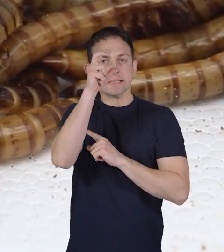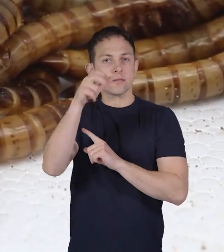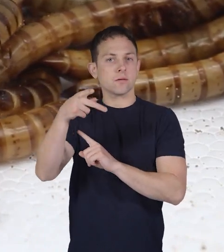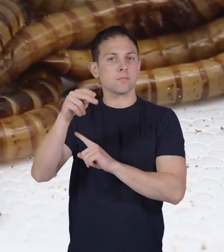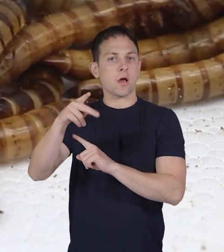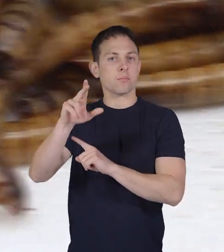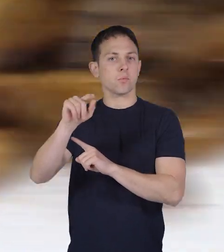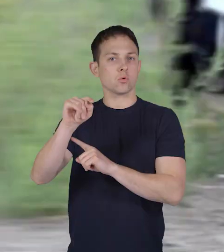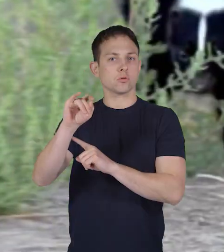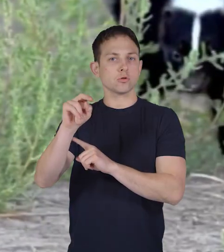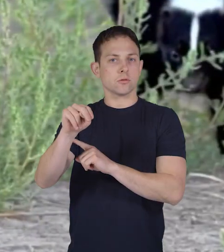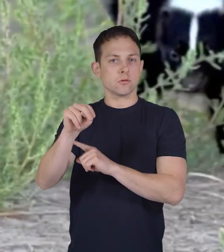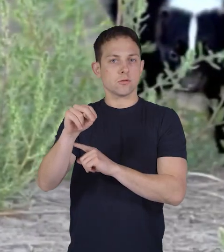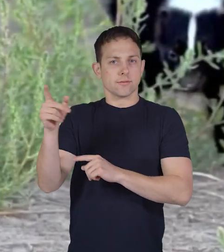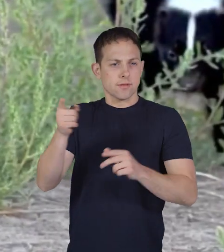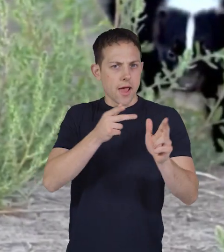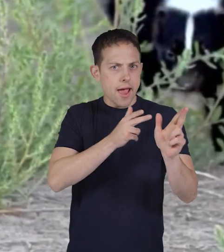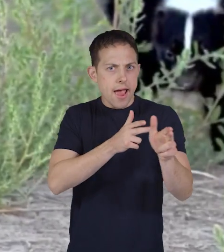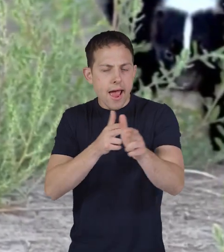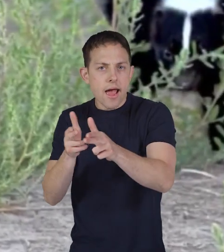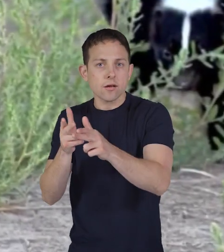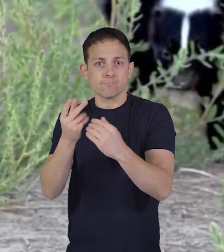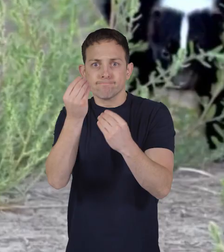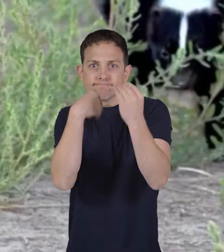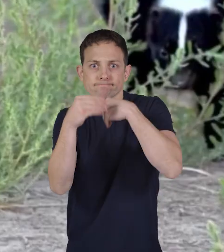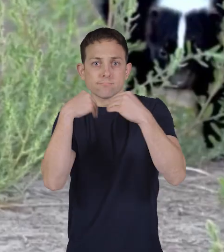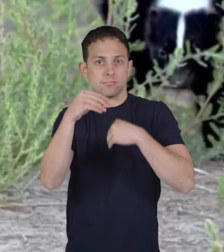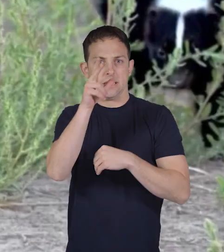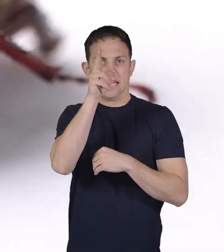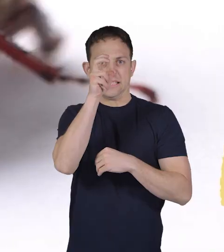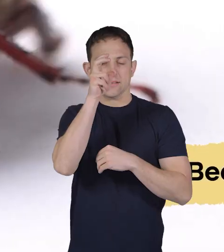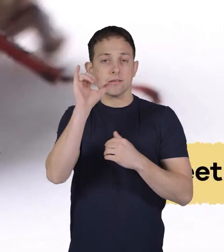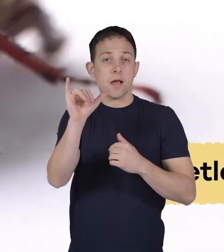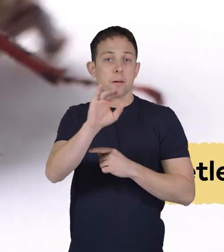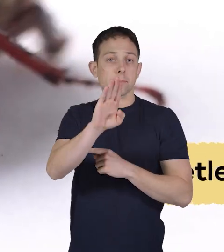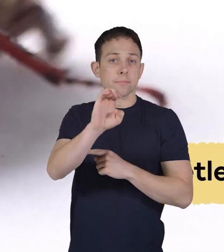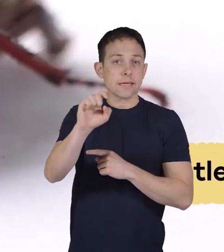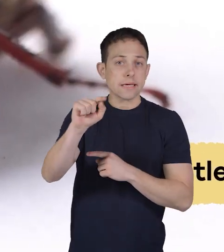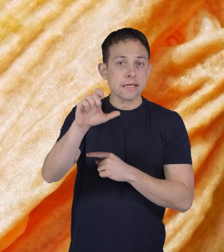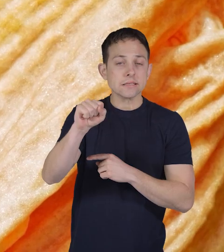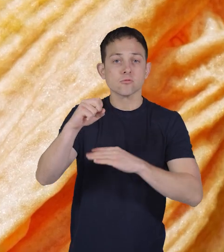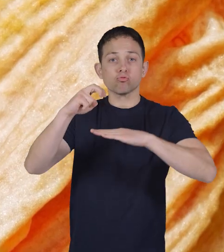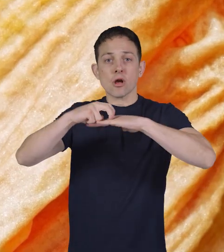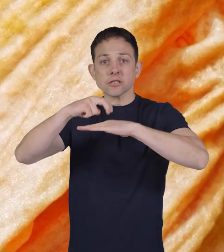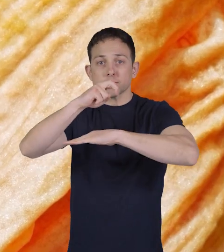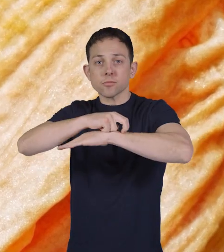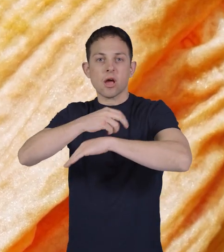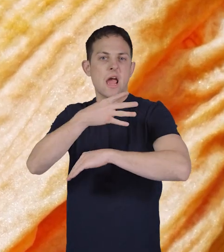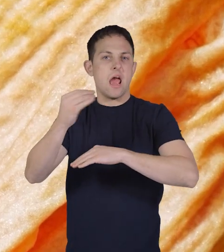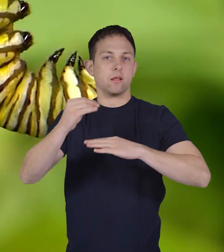populations they hunt and feed on insects like beetles grasshoppers and